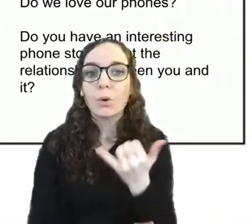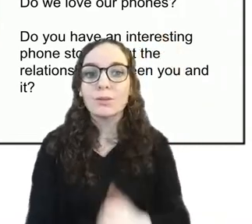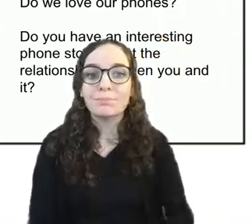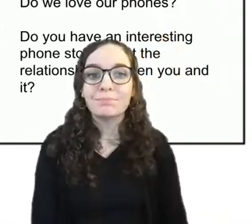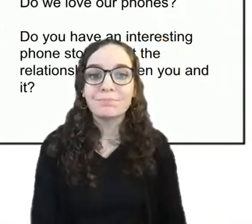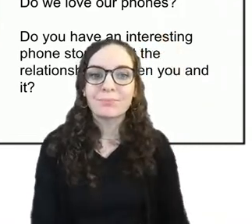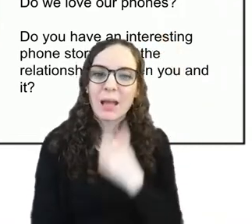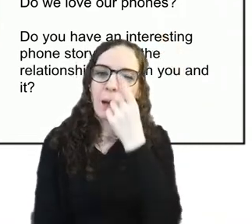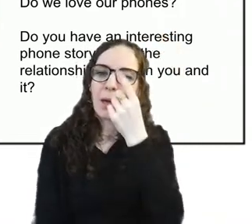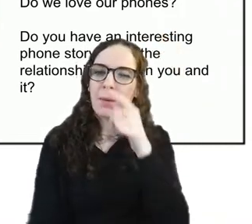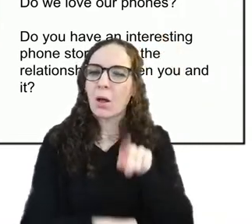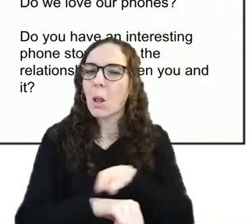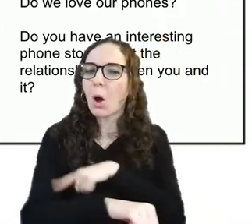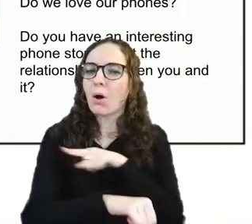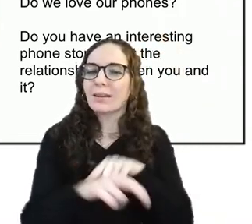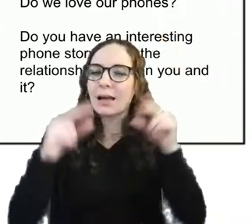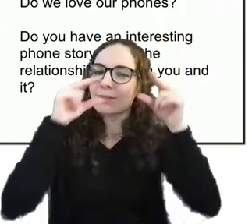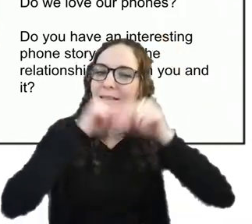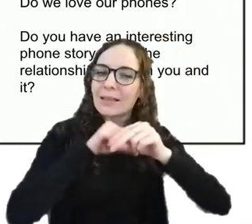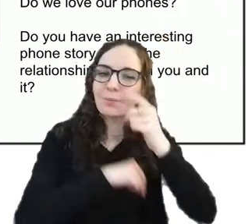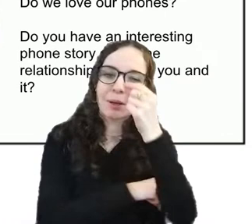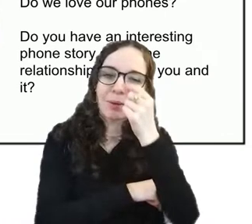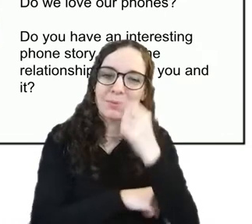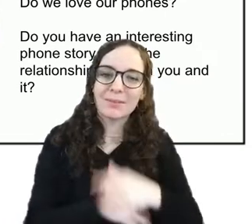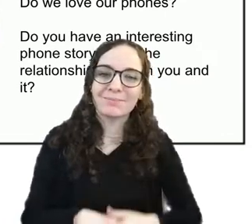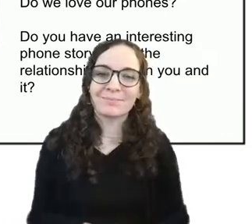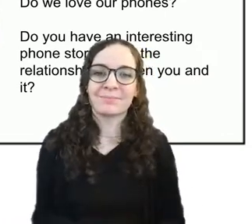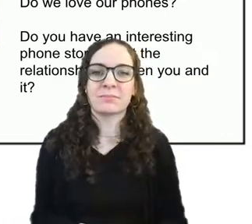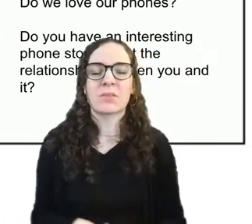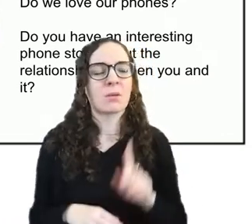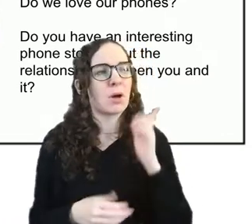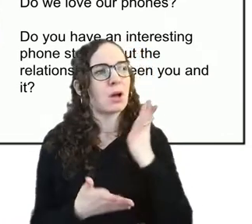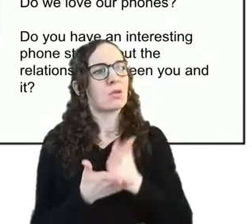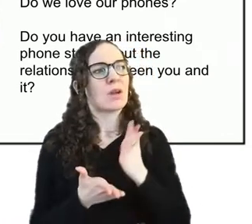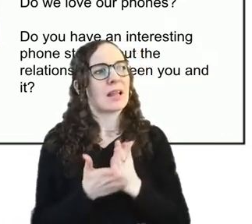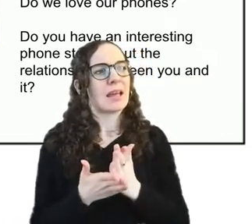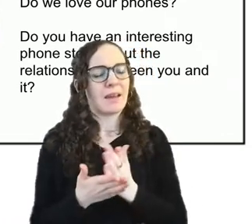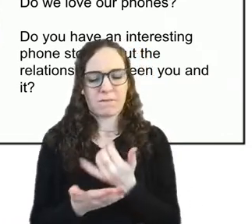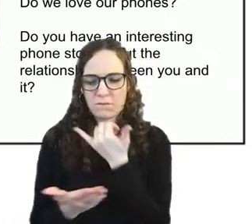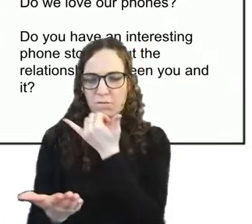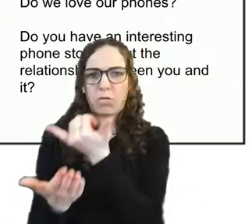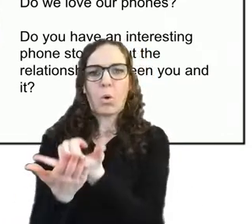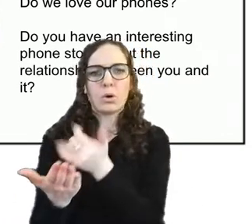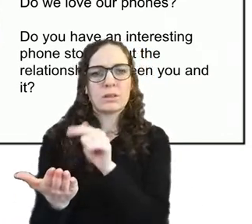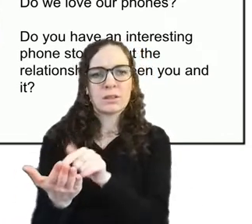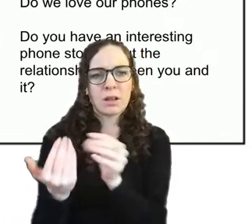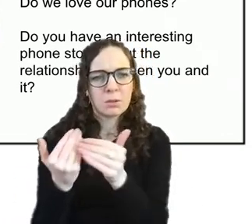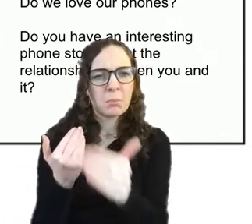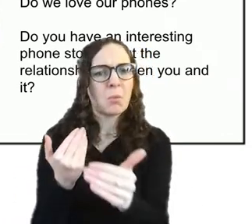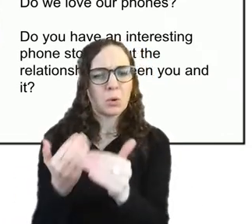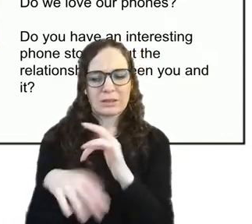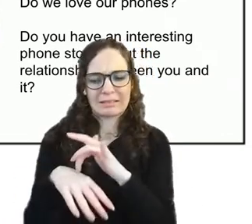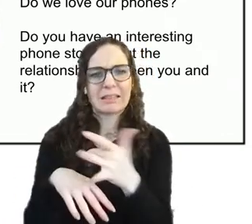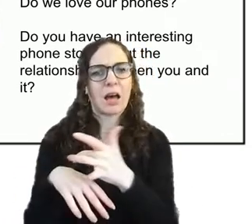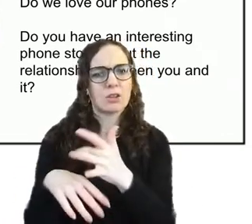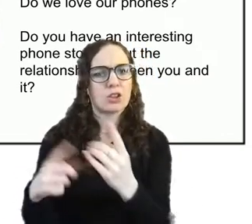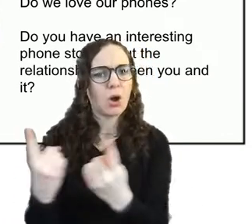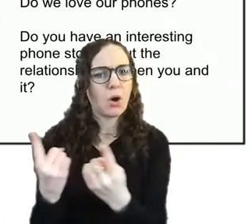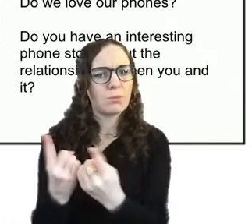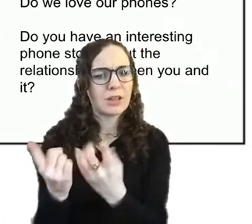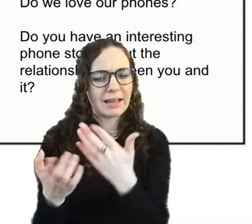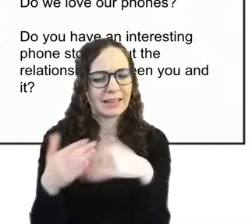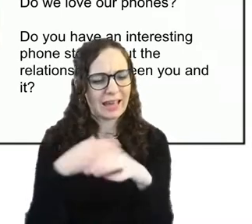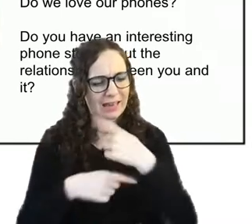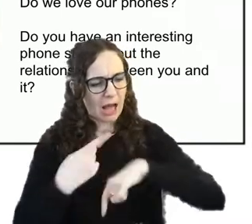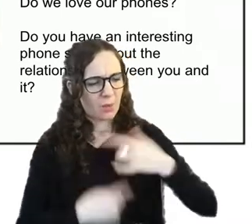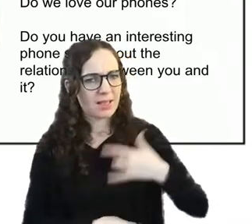thinking about them they're the sort of the most touched objects in our lives um and we have an intimate physical relationship with